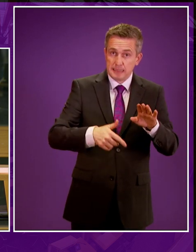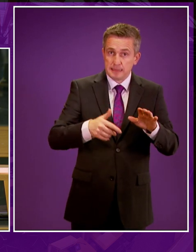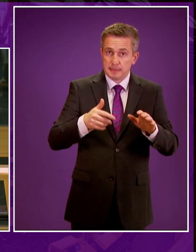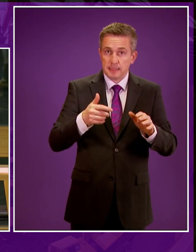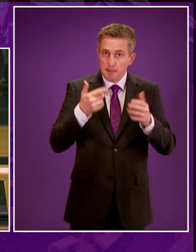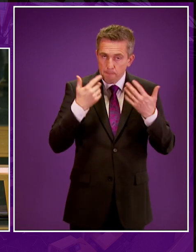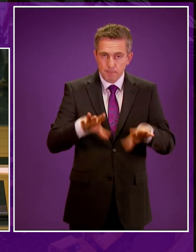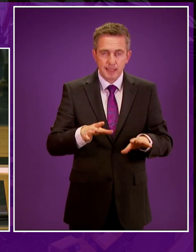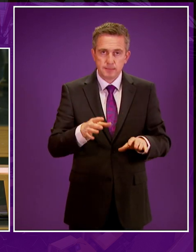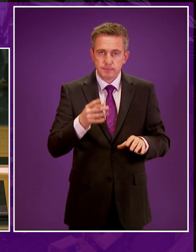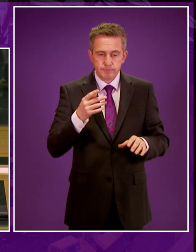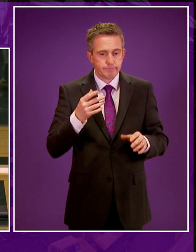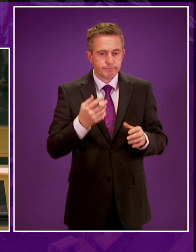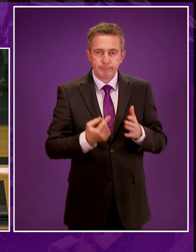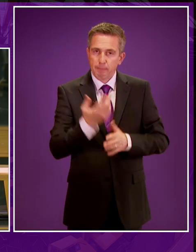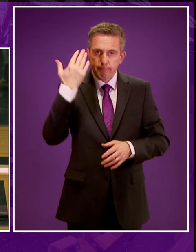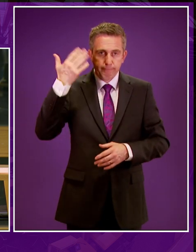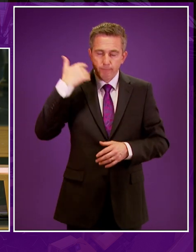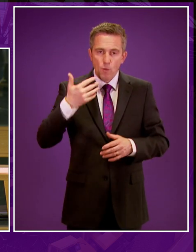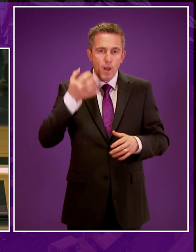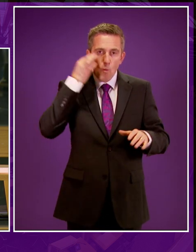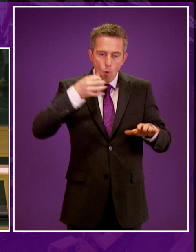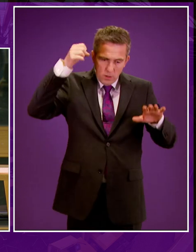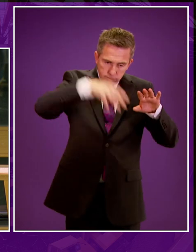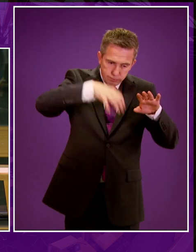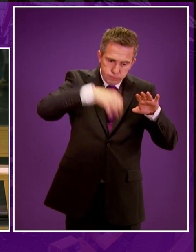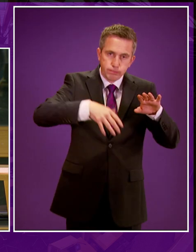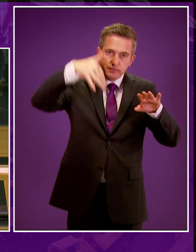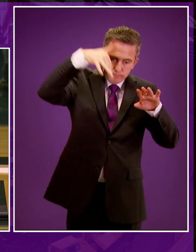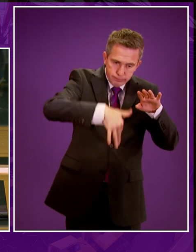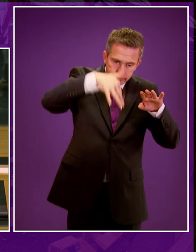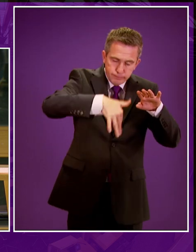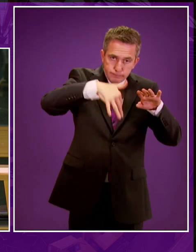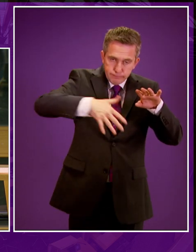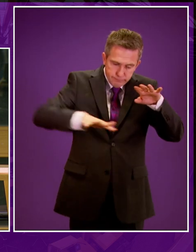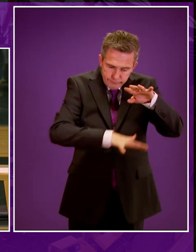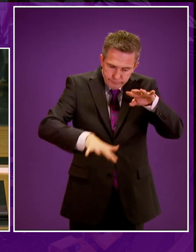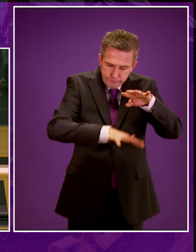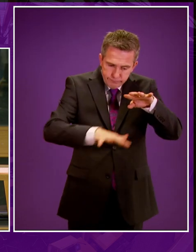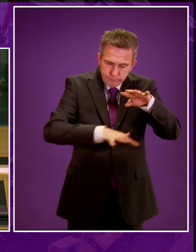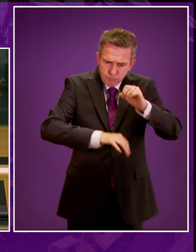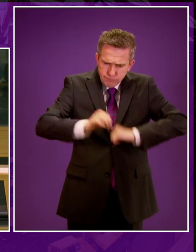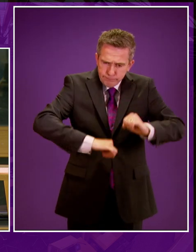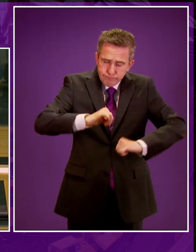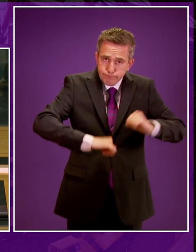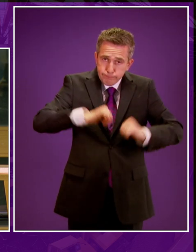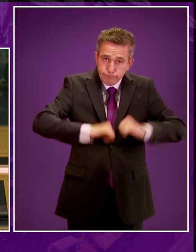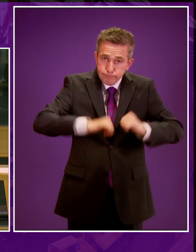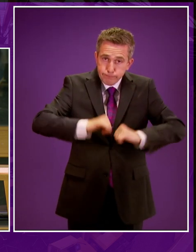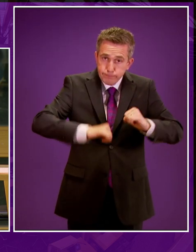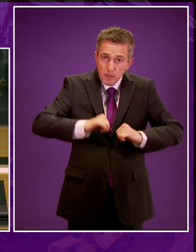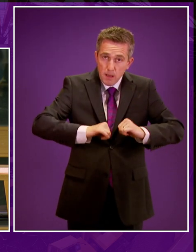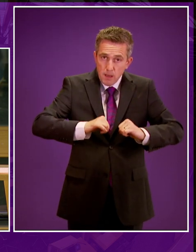-stimulation technique in which water, sand and chemicals or fracking fluid are pumped underground at high pressure to create